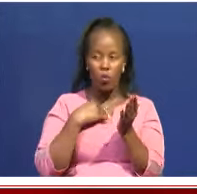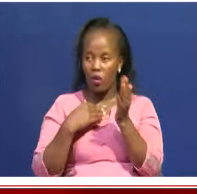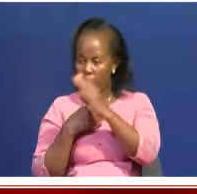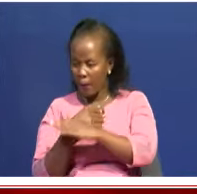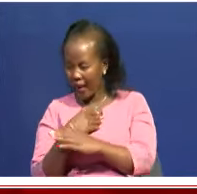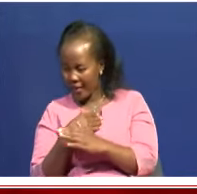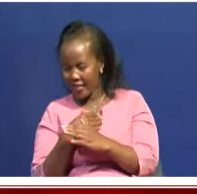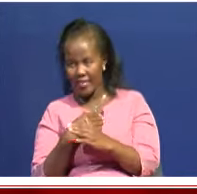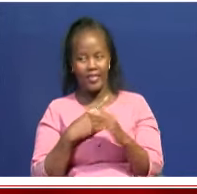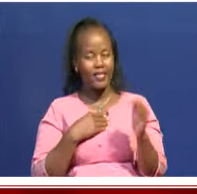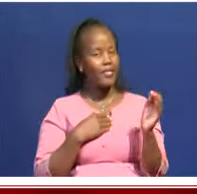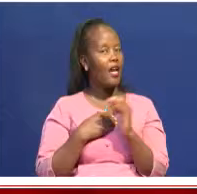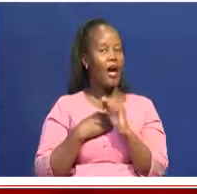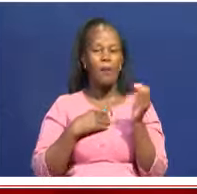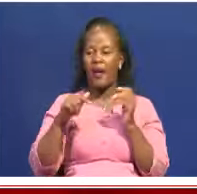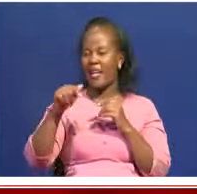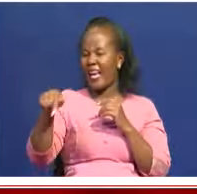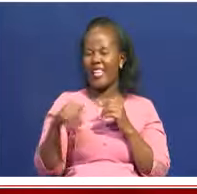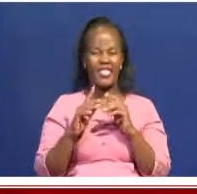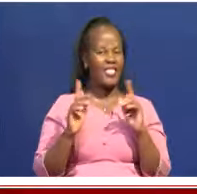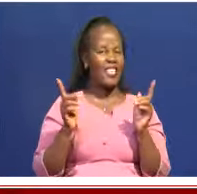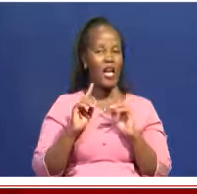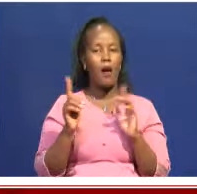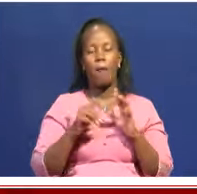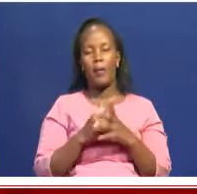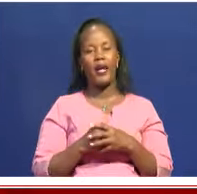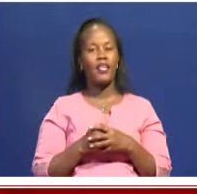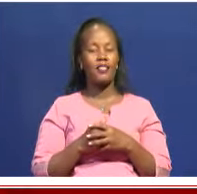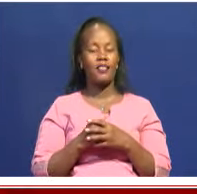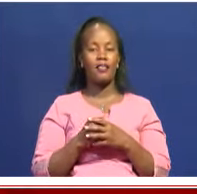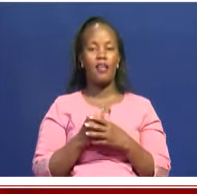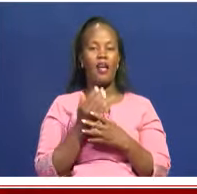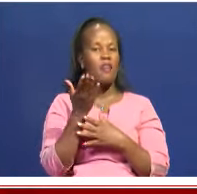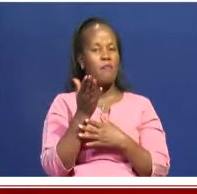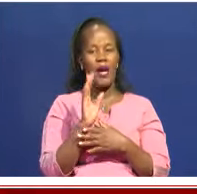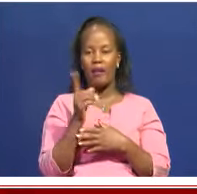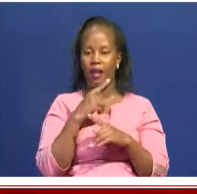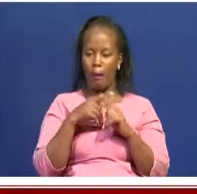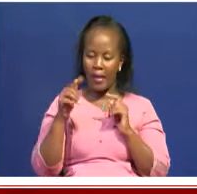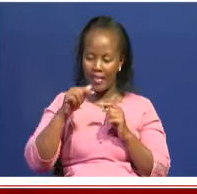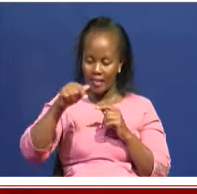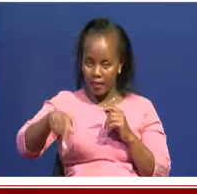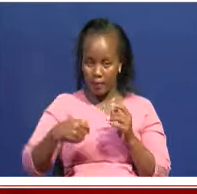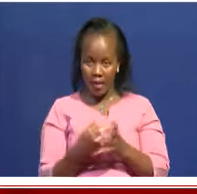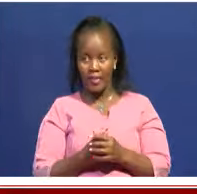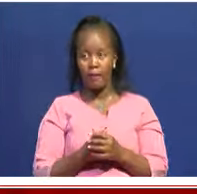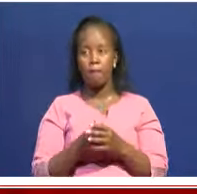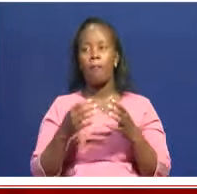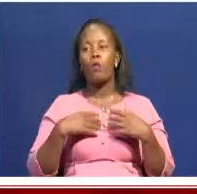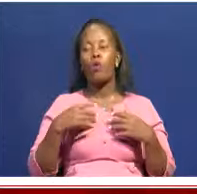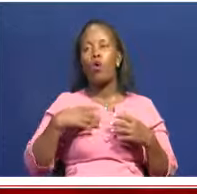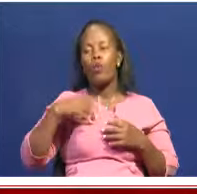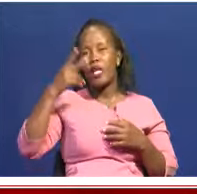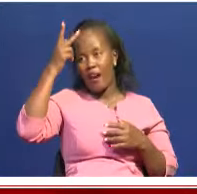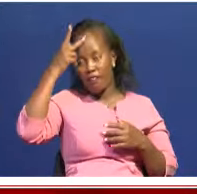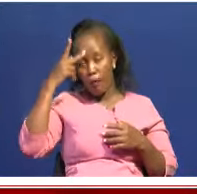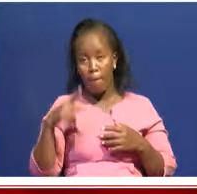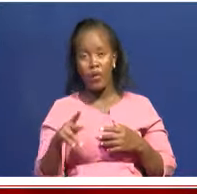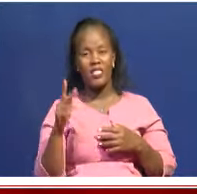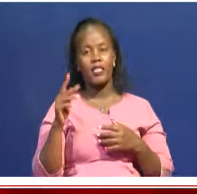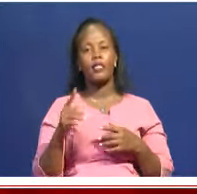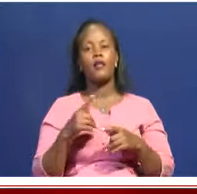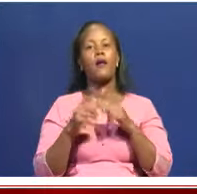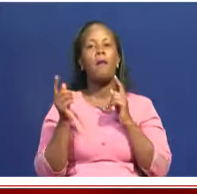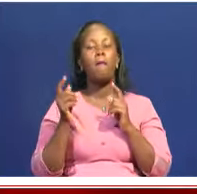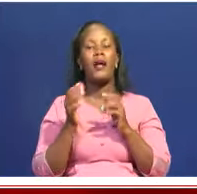asking politely, we're demanding for them. Of course, there's diplomacy involved, foreign policy involved. But at the end of the day, you find have these